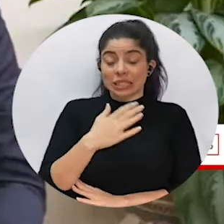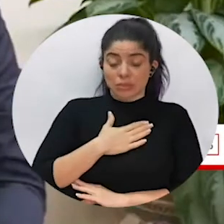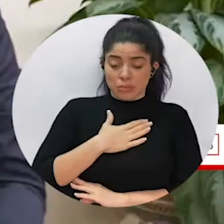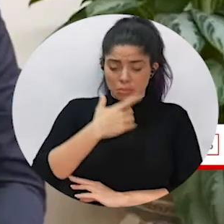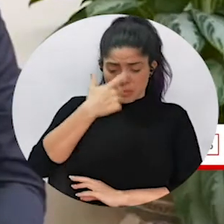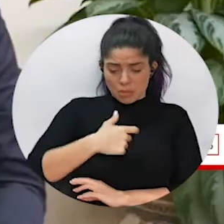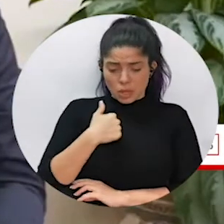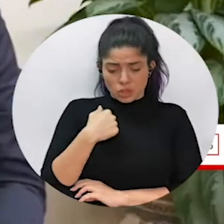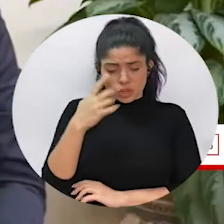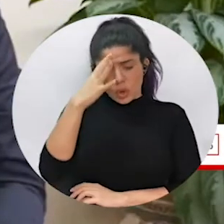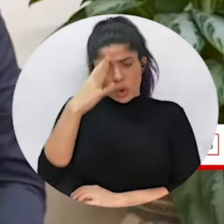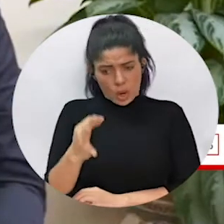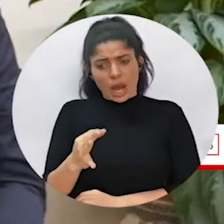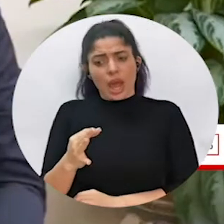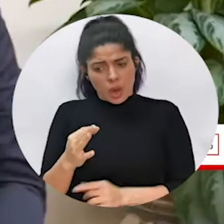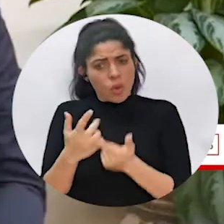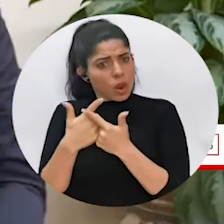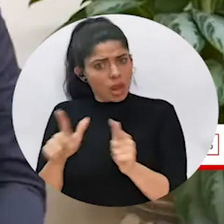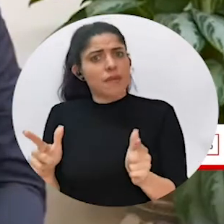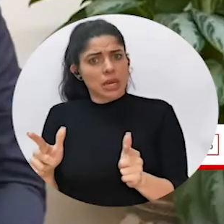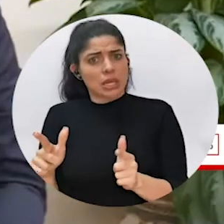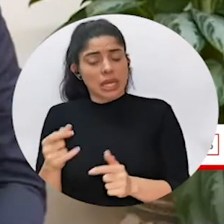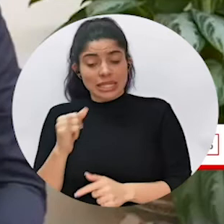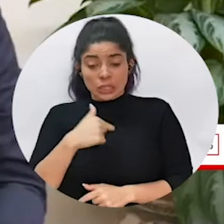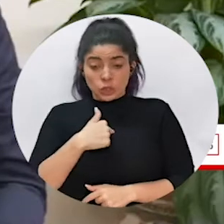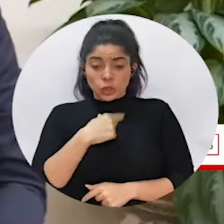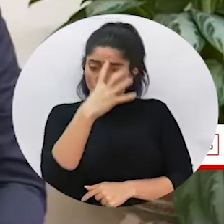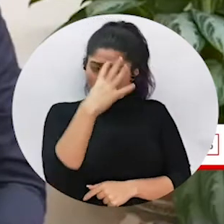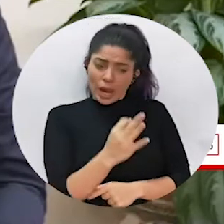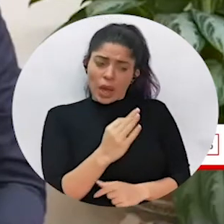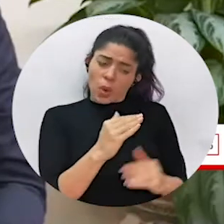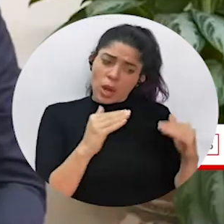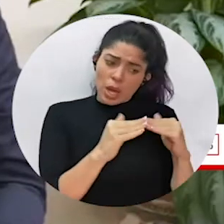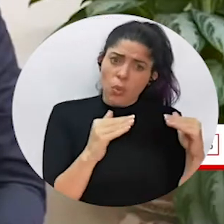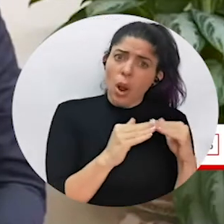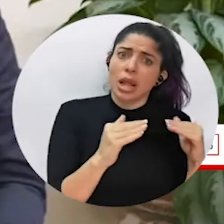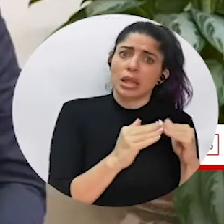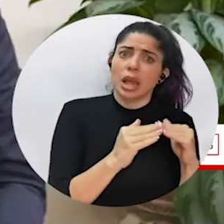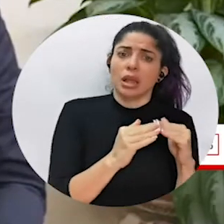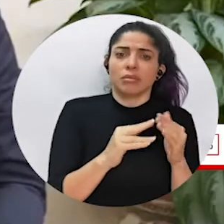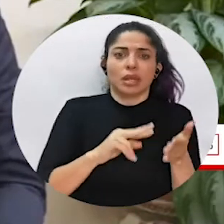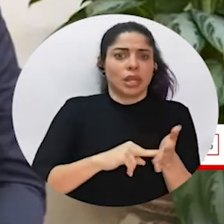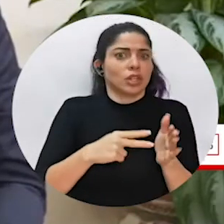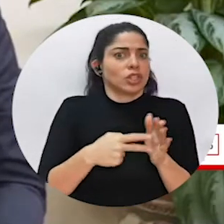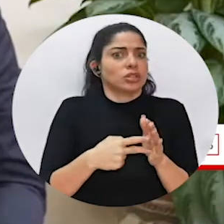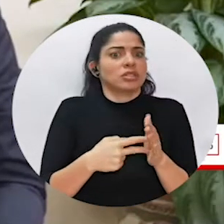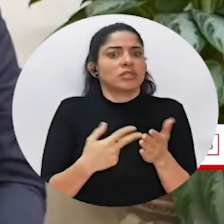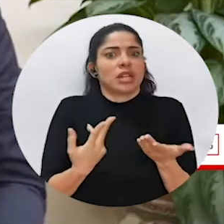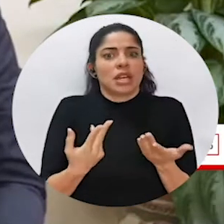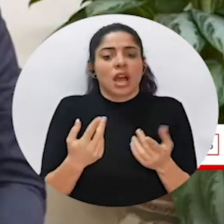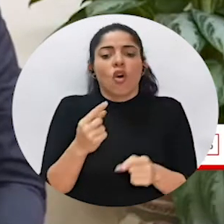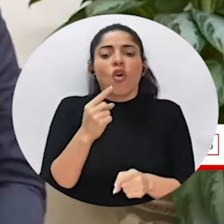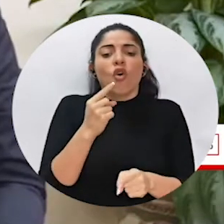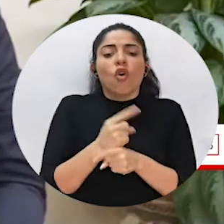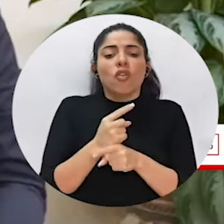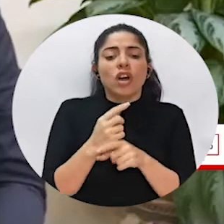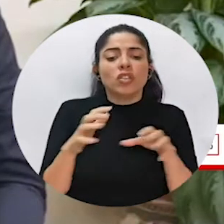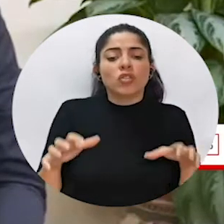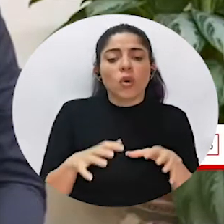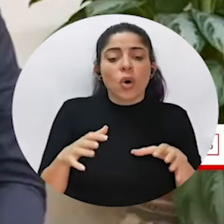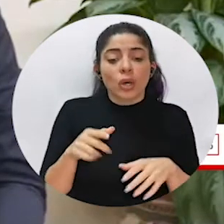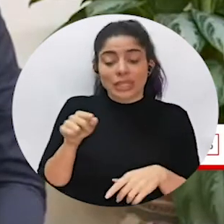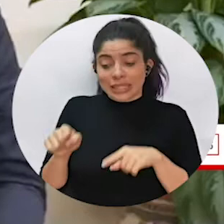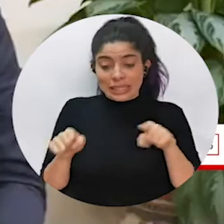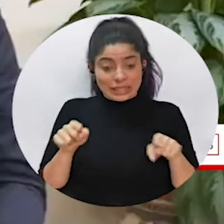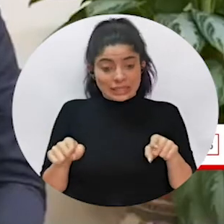If one believes in liberty and if one believes in equality, then the right thing to